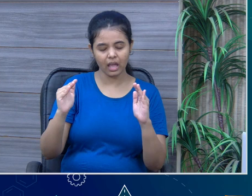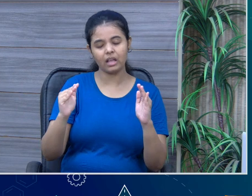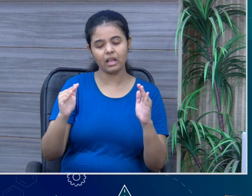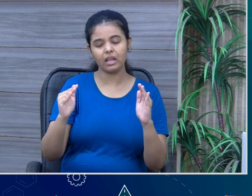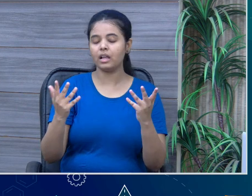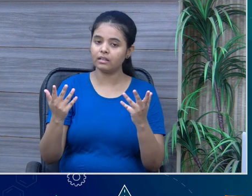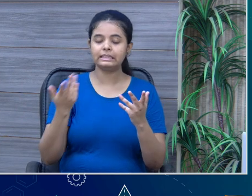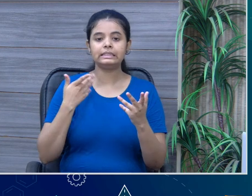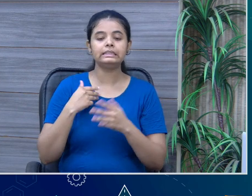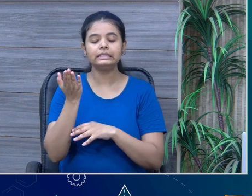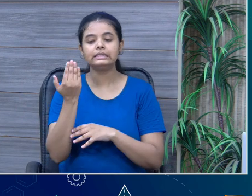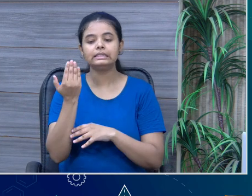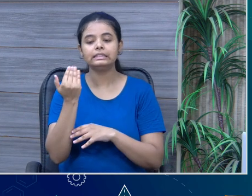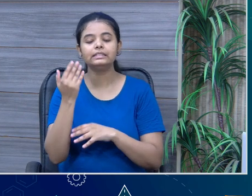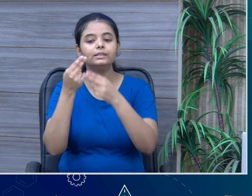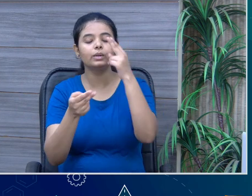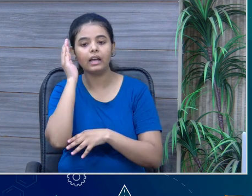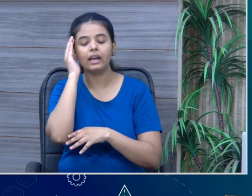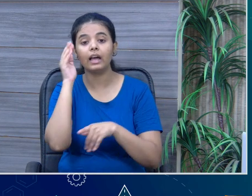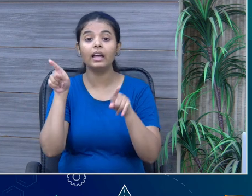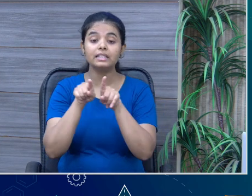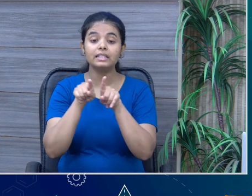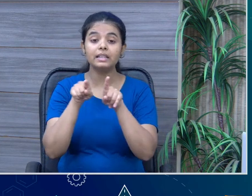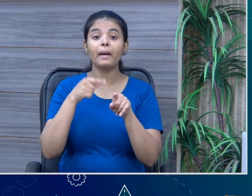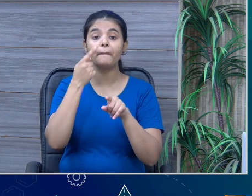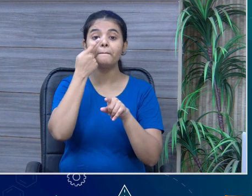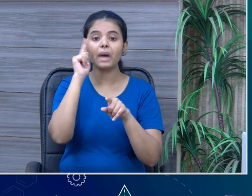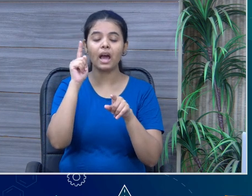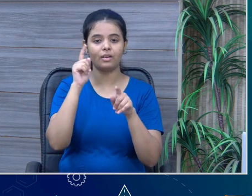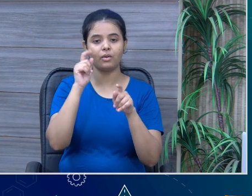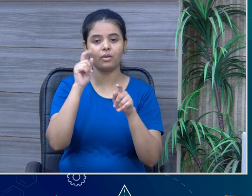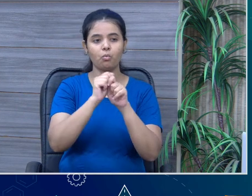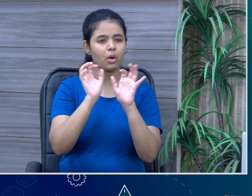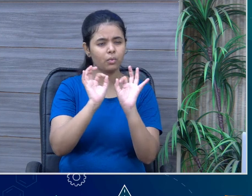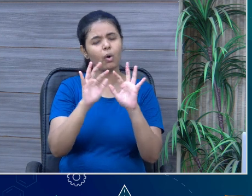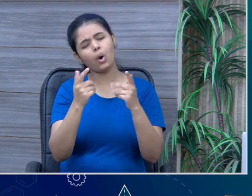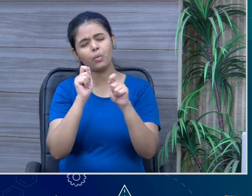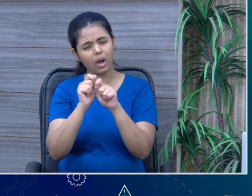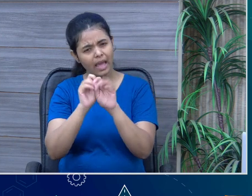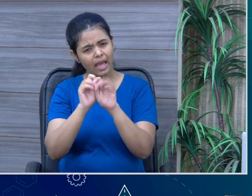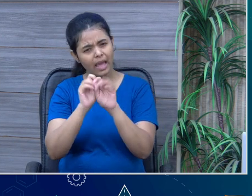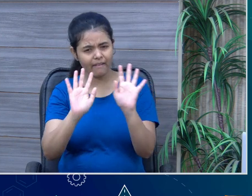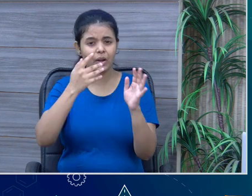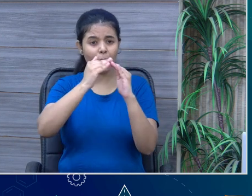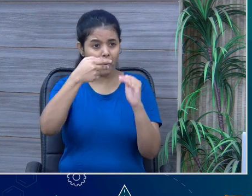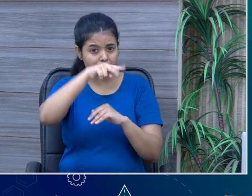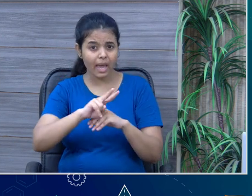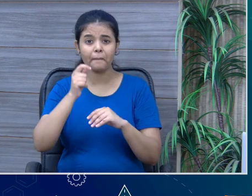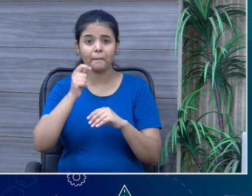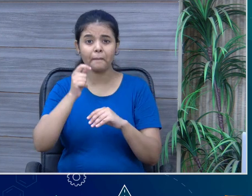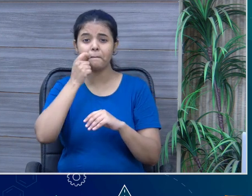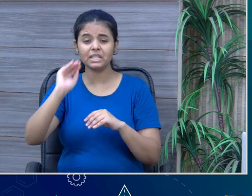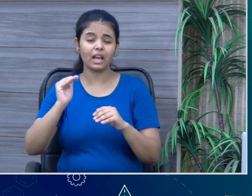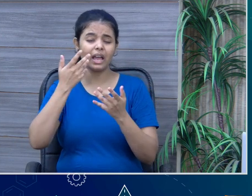But as a mother who is not working, the children would take the things up to their mother and show it to their mothers. So, in this, the emotional bonding